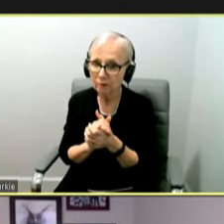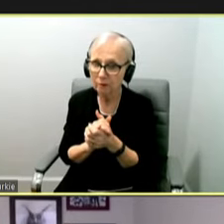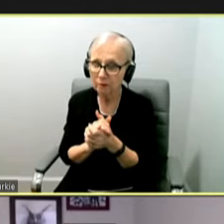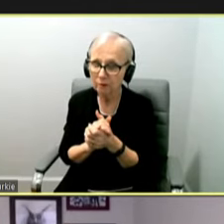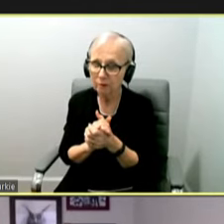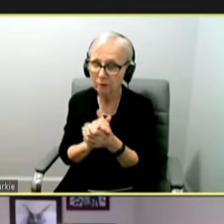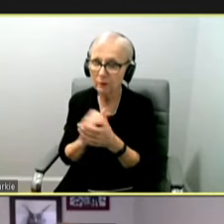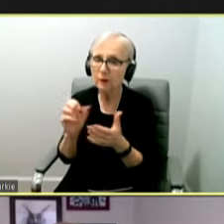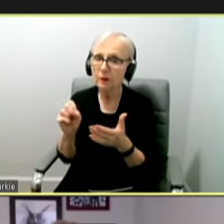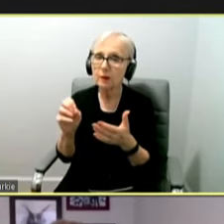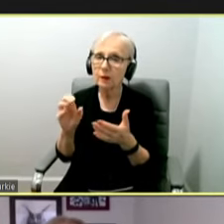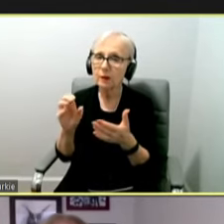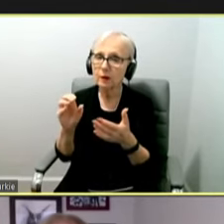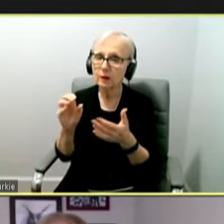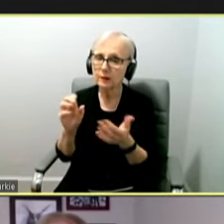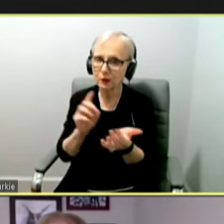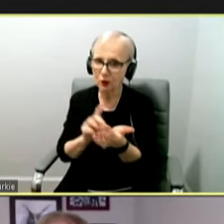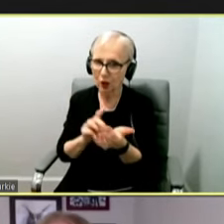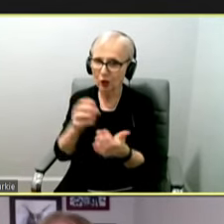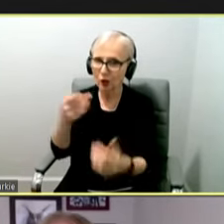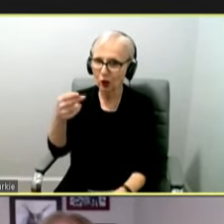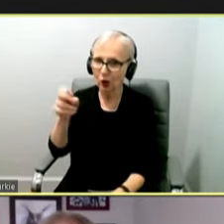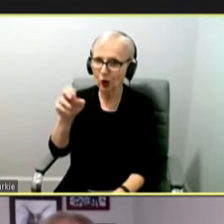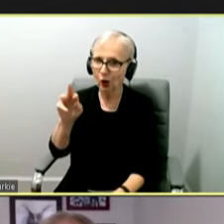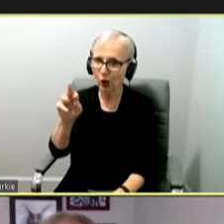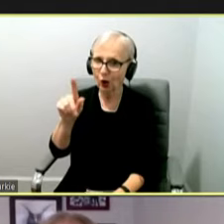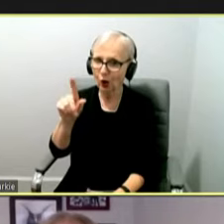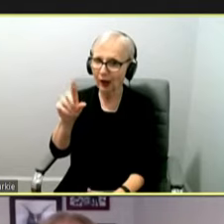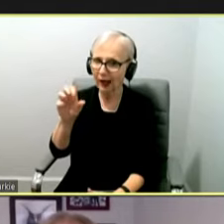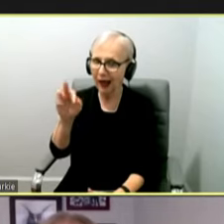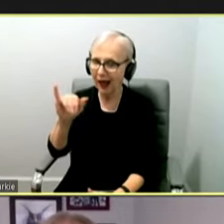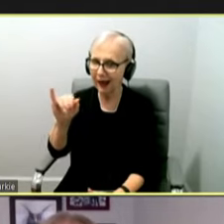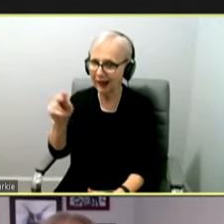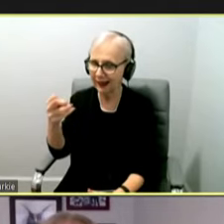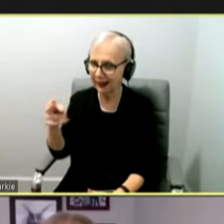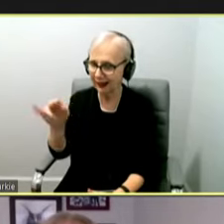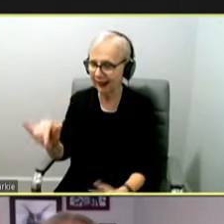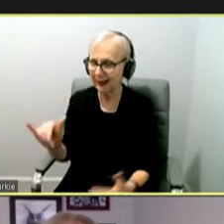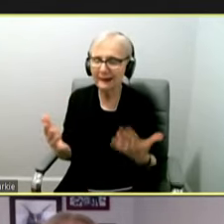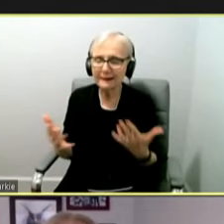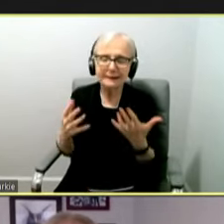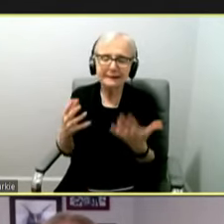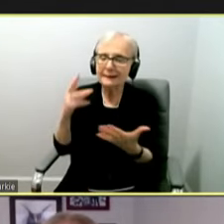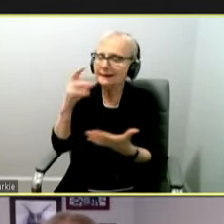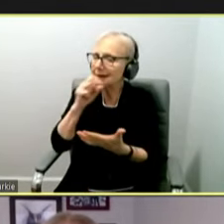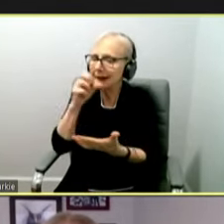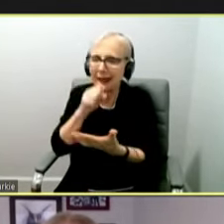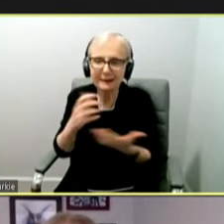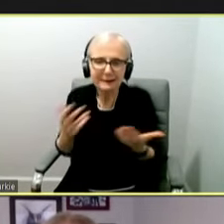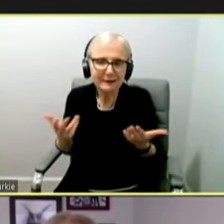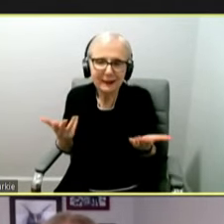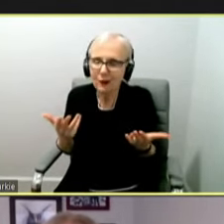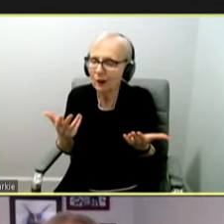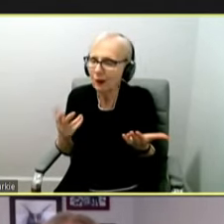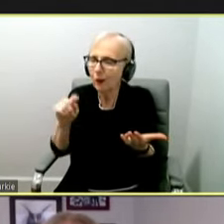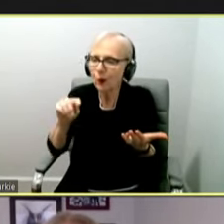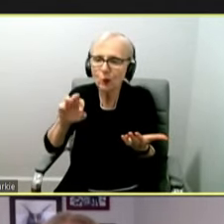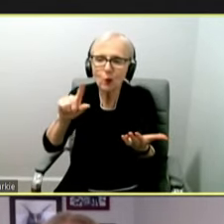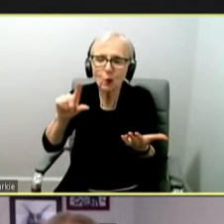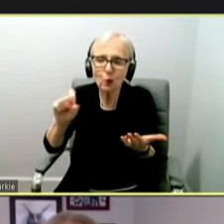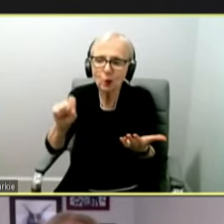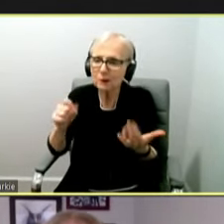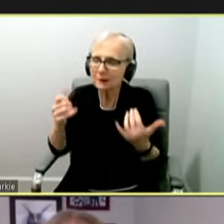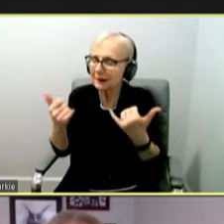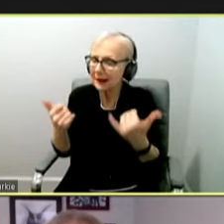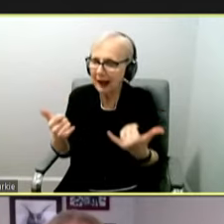So without I mean, I think there's a lot of speculation that could be done here at this point. I mean, I think the tools that we have now are the